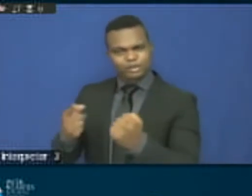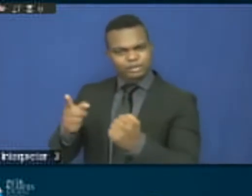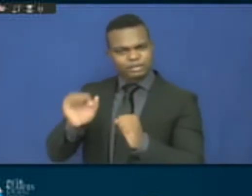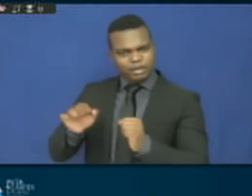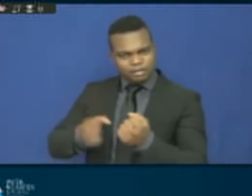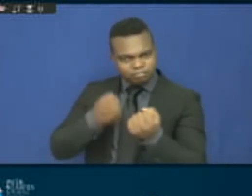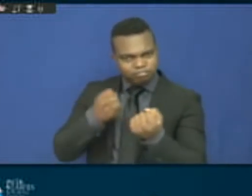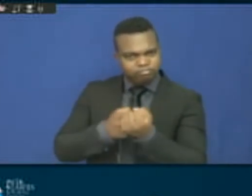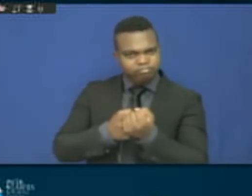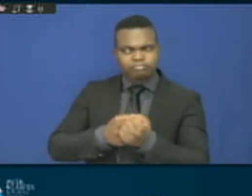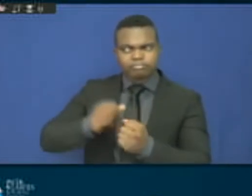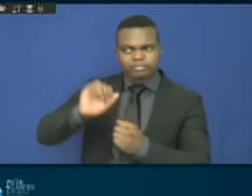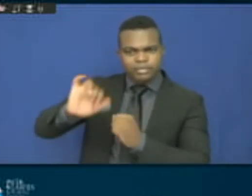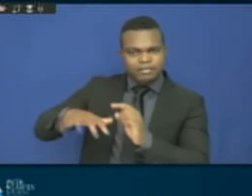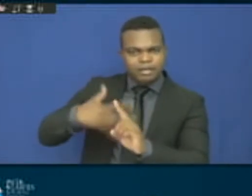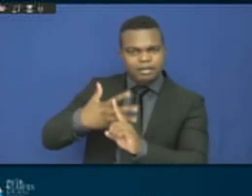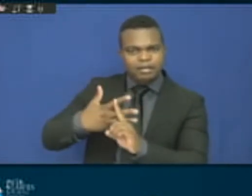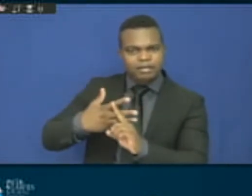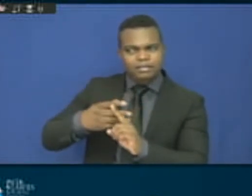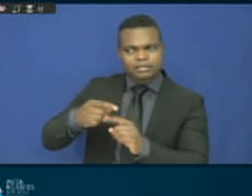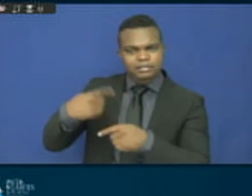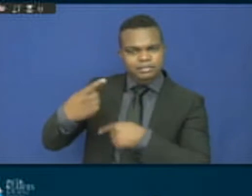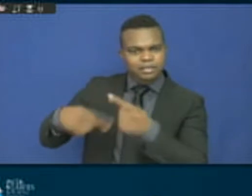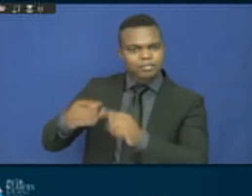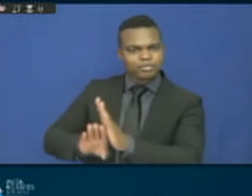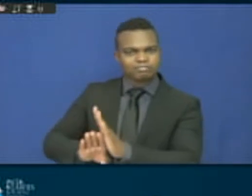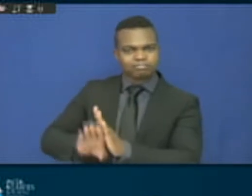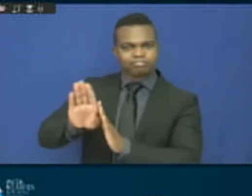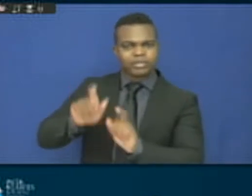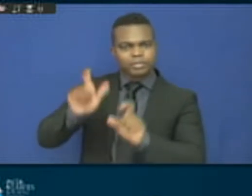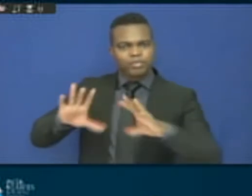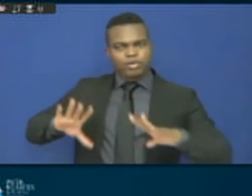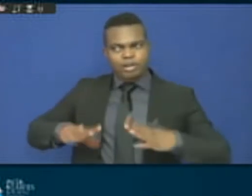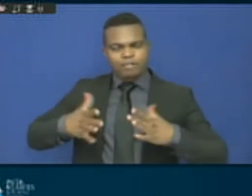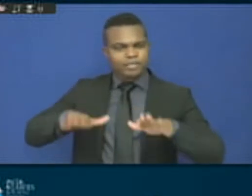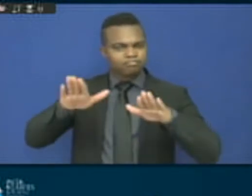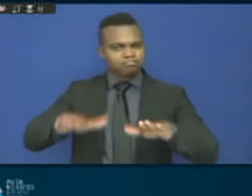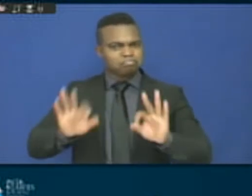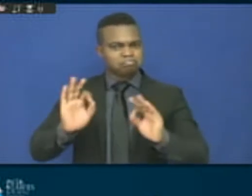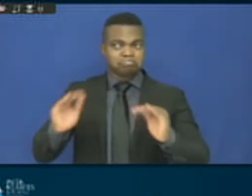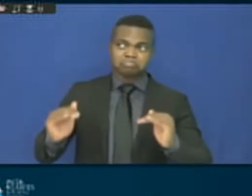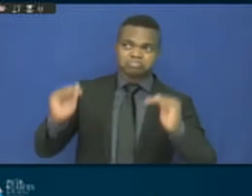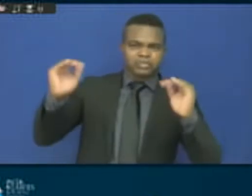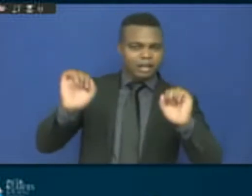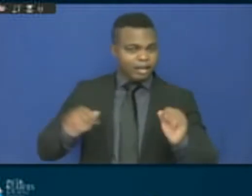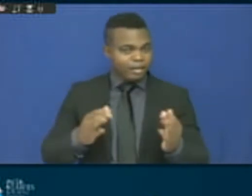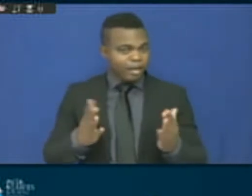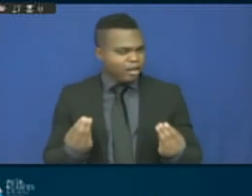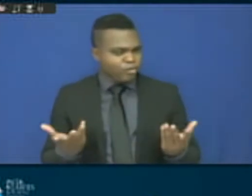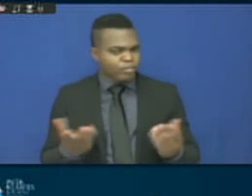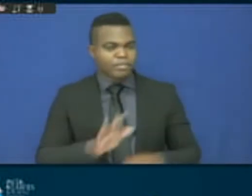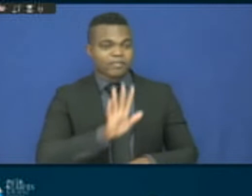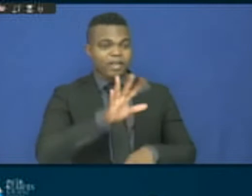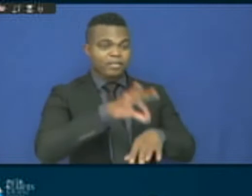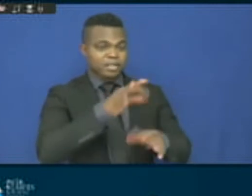Thank you Madam Moderator, Honourable Ministers. It is a real honour for me to be on this